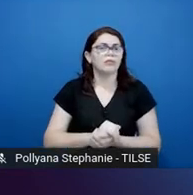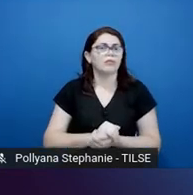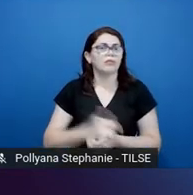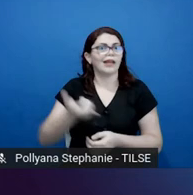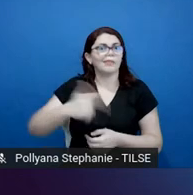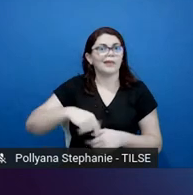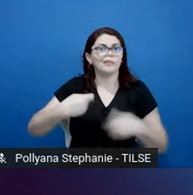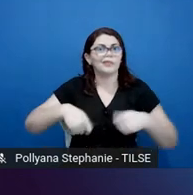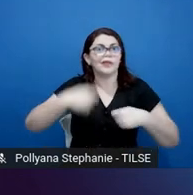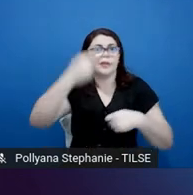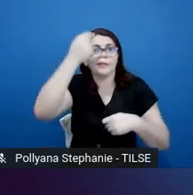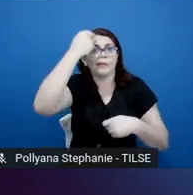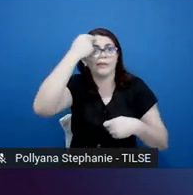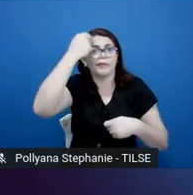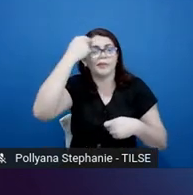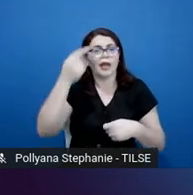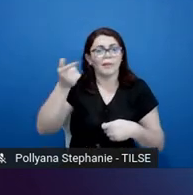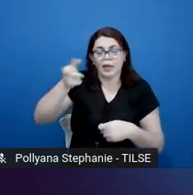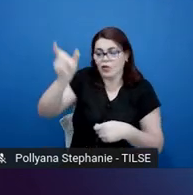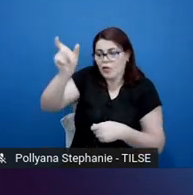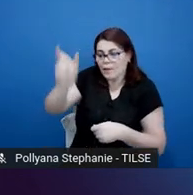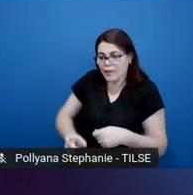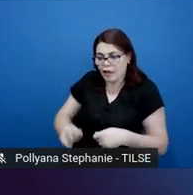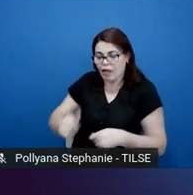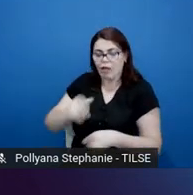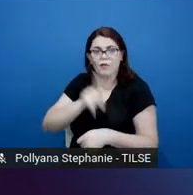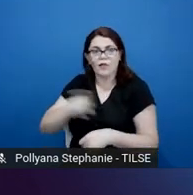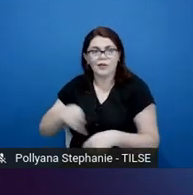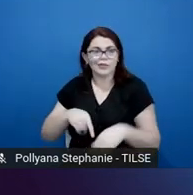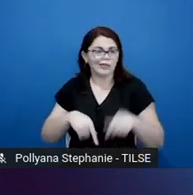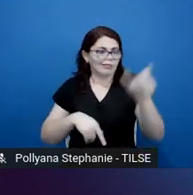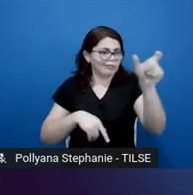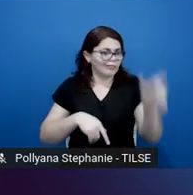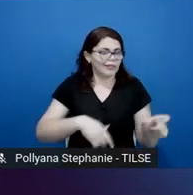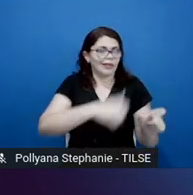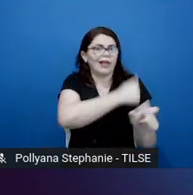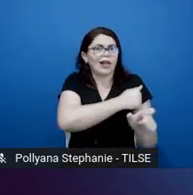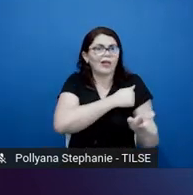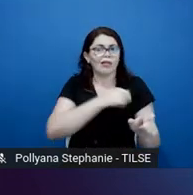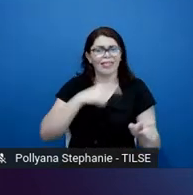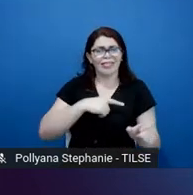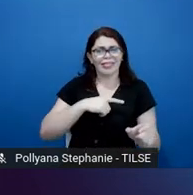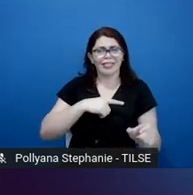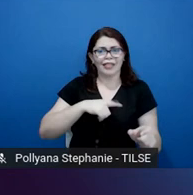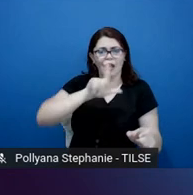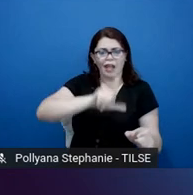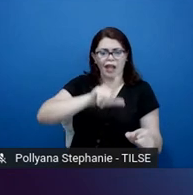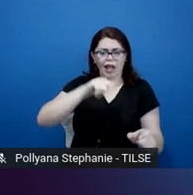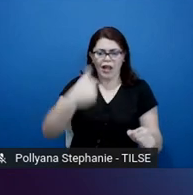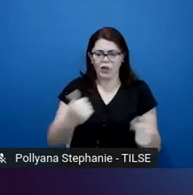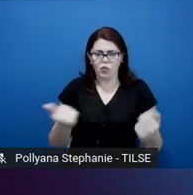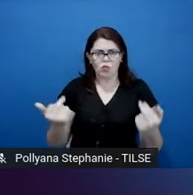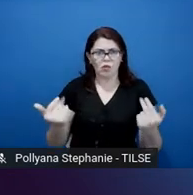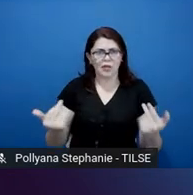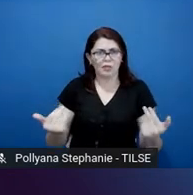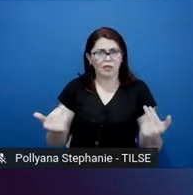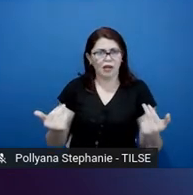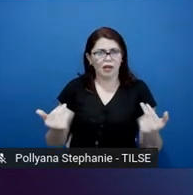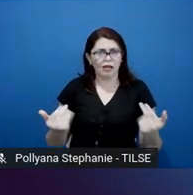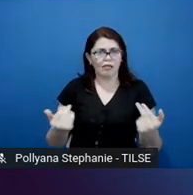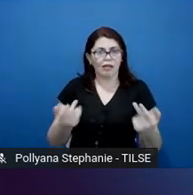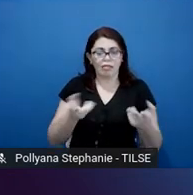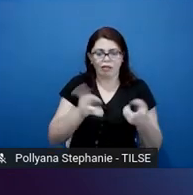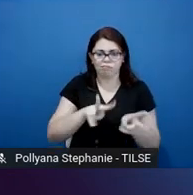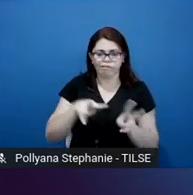think about do the teacher and the students share a common first language? Because if they do, then translanguaging is a